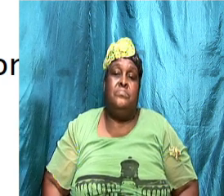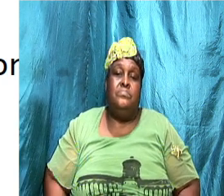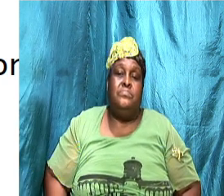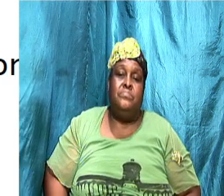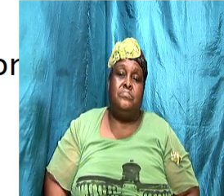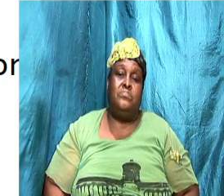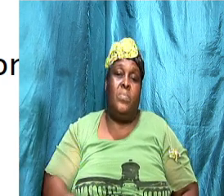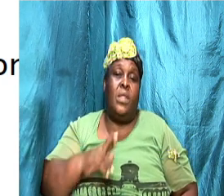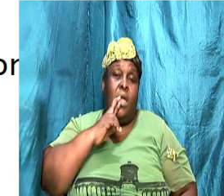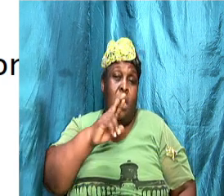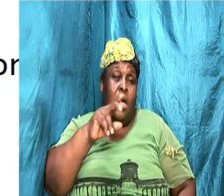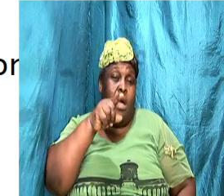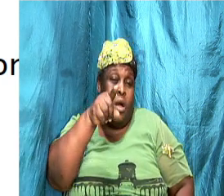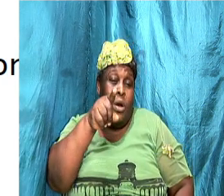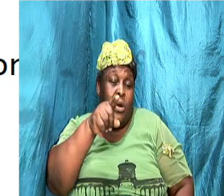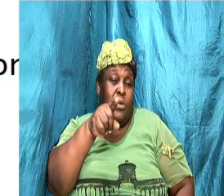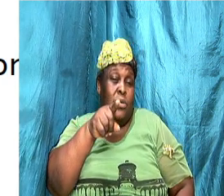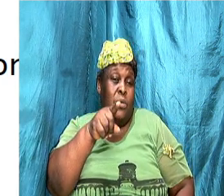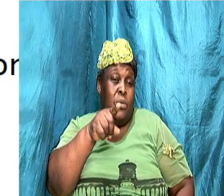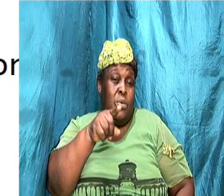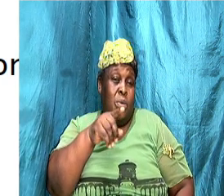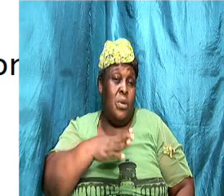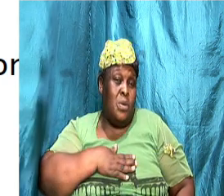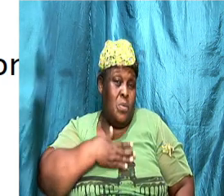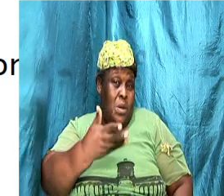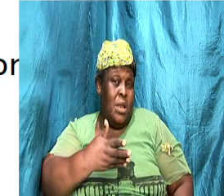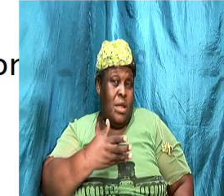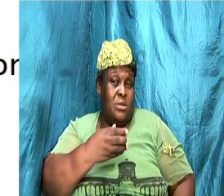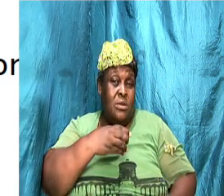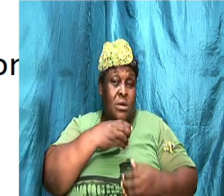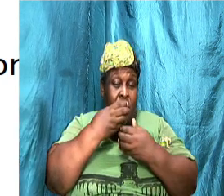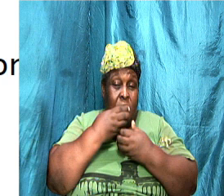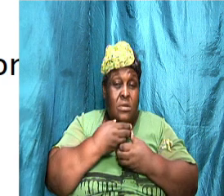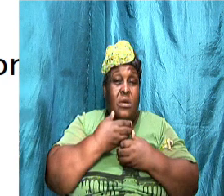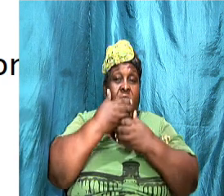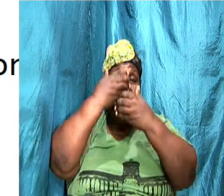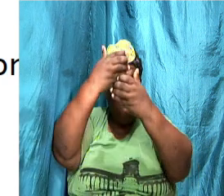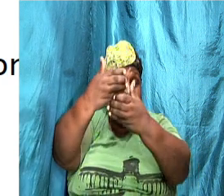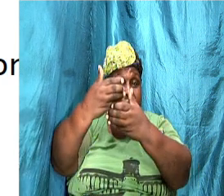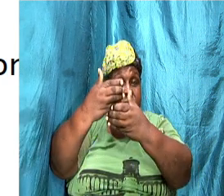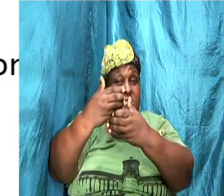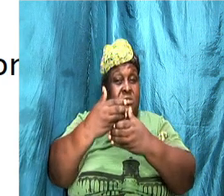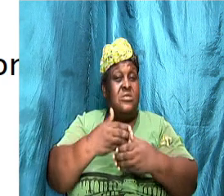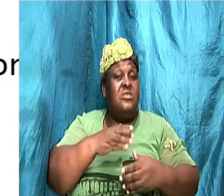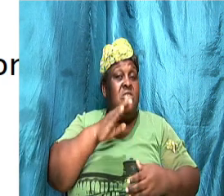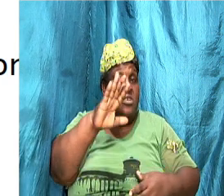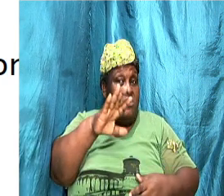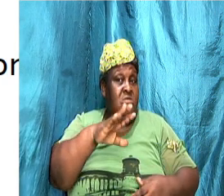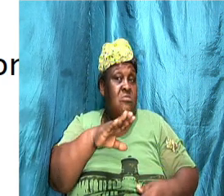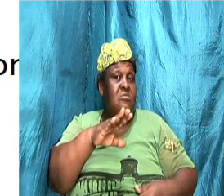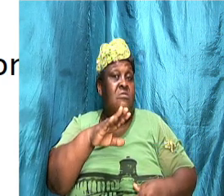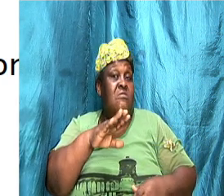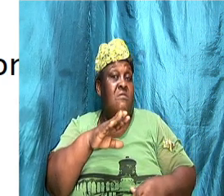are you willing to confess your fault to your partner as a partner look here I'm at fault